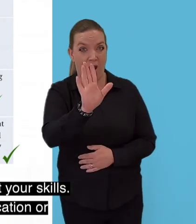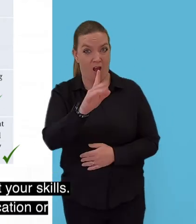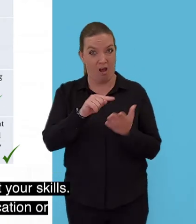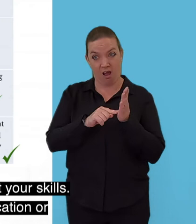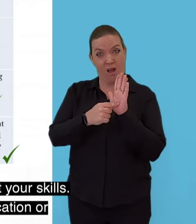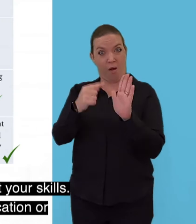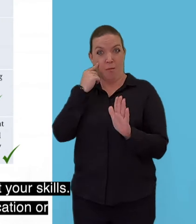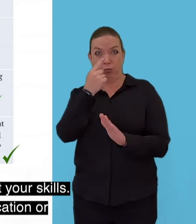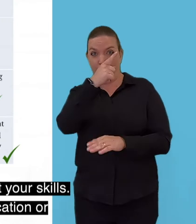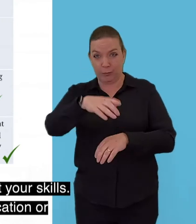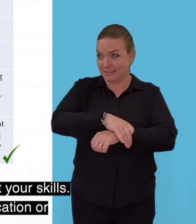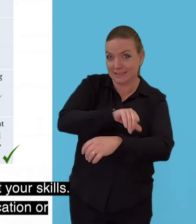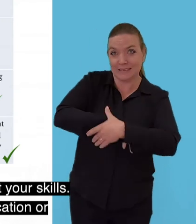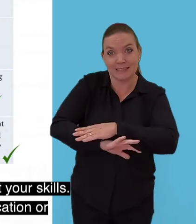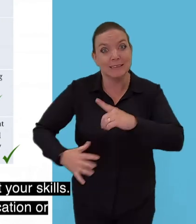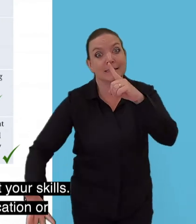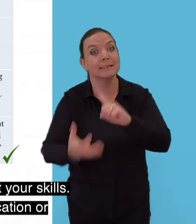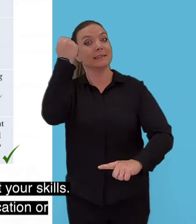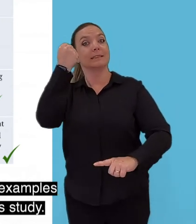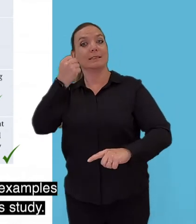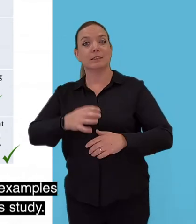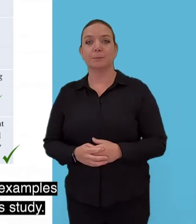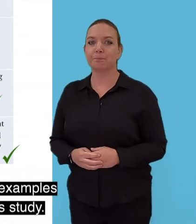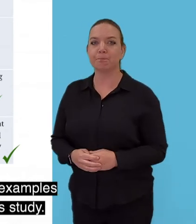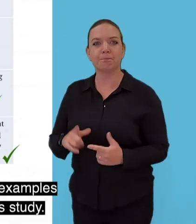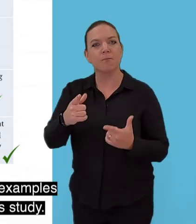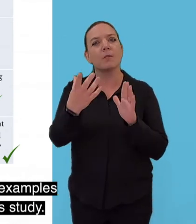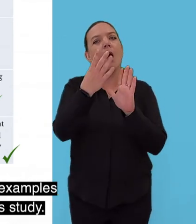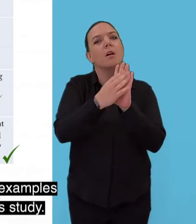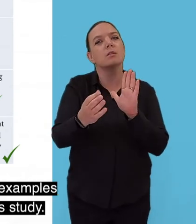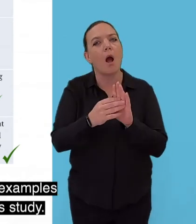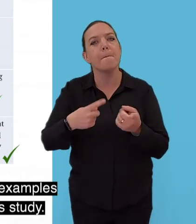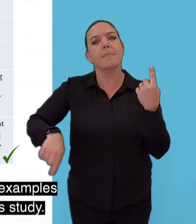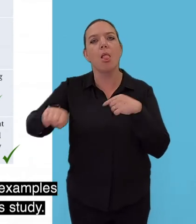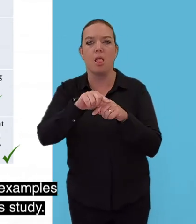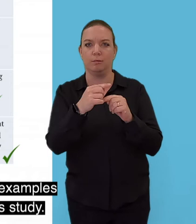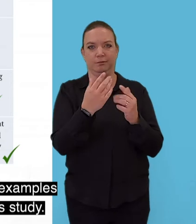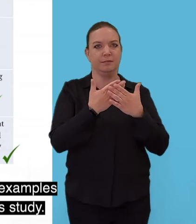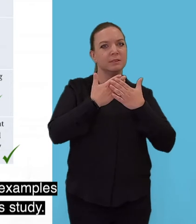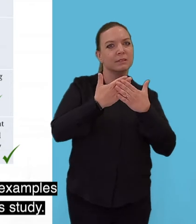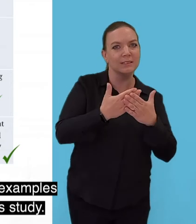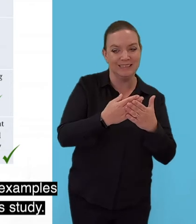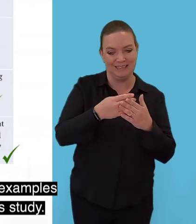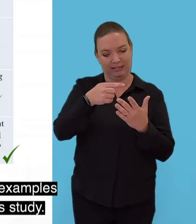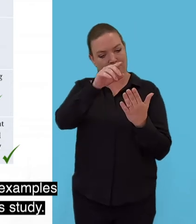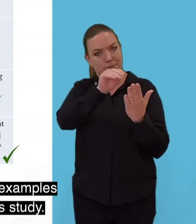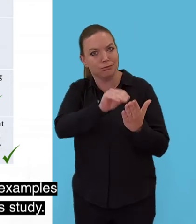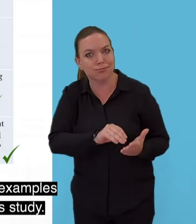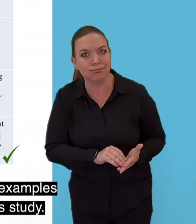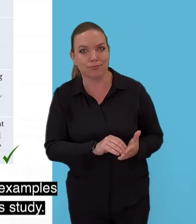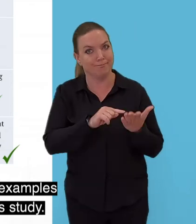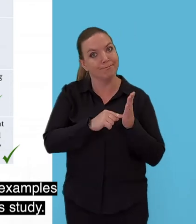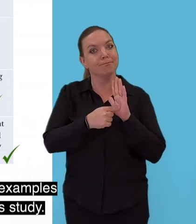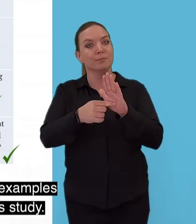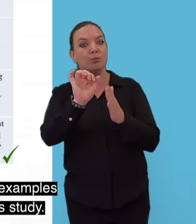Examples from your studies that highlight your skills. Whether you've just come out of education or whether it's been a while there'll be